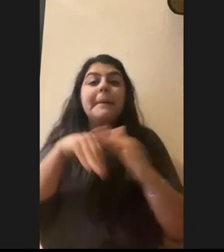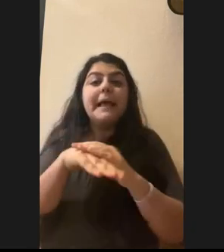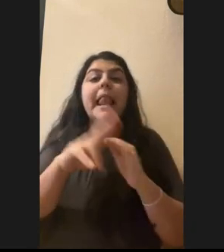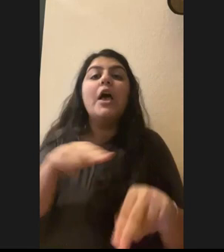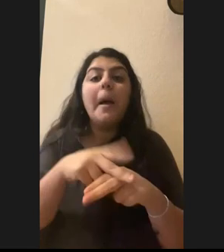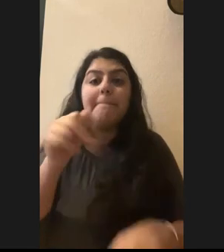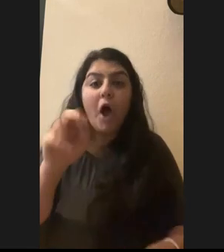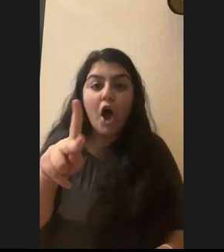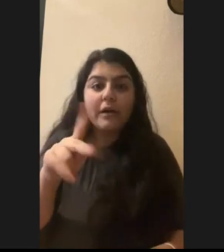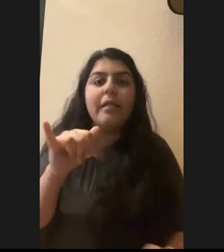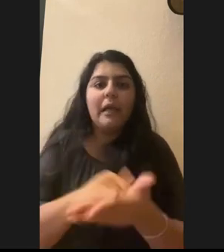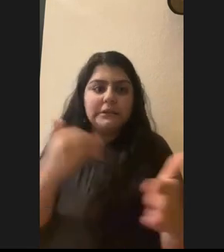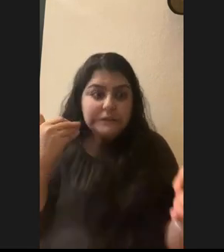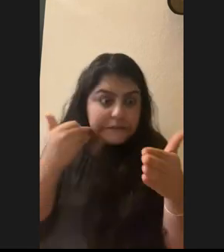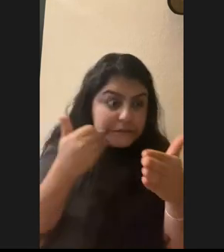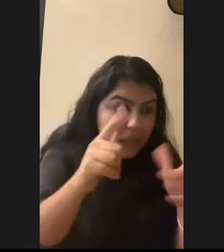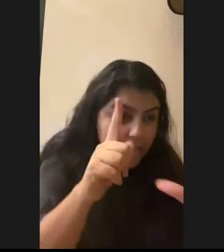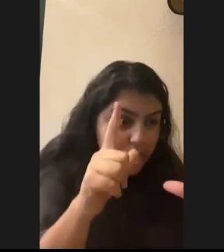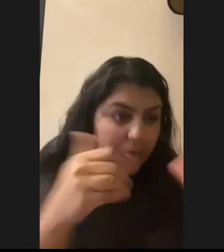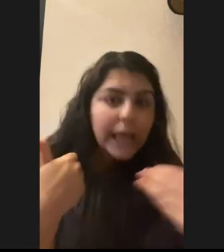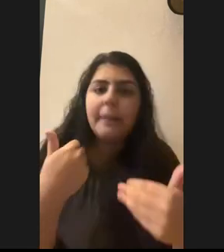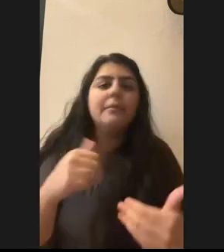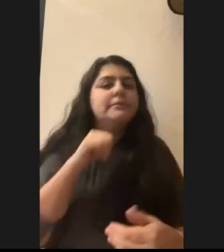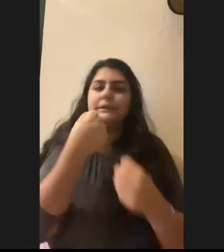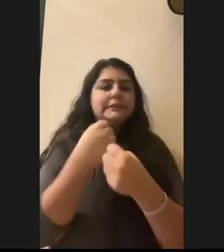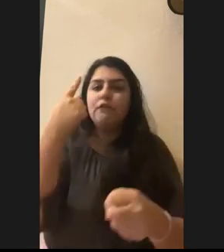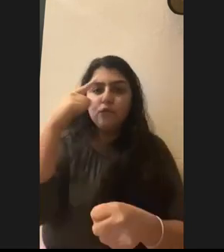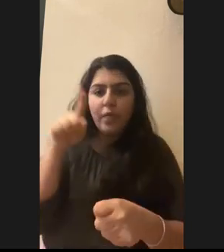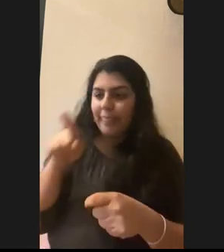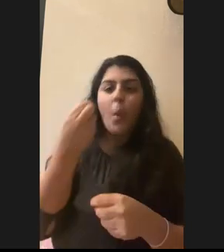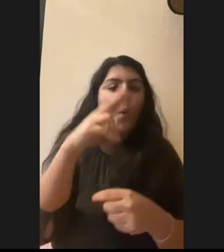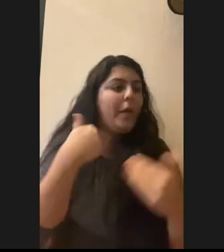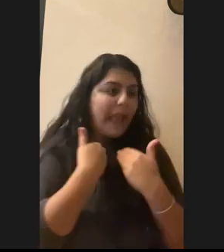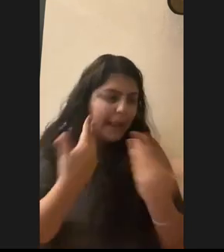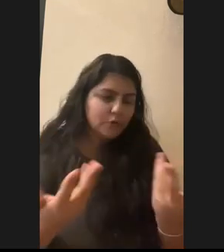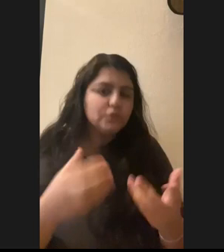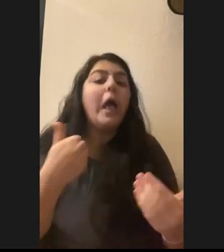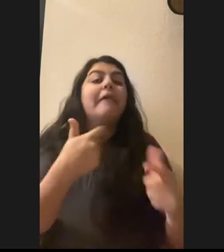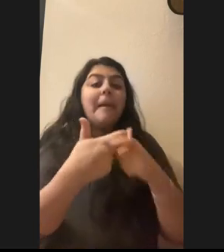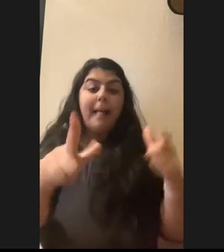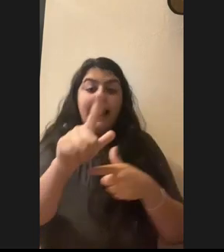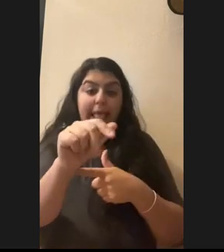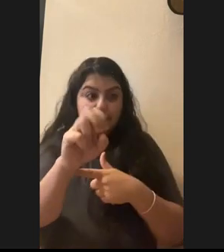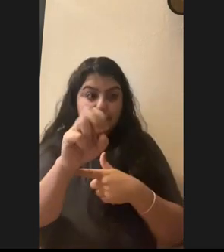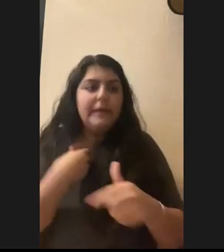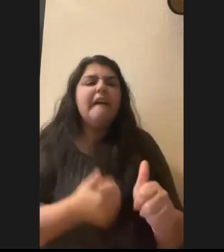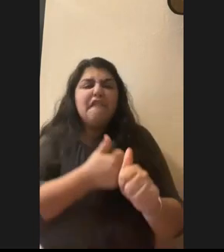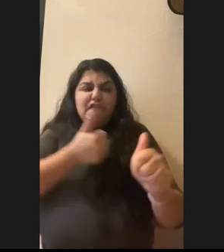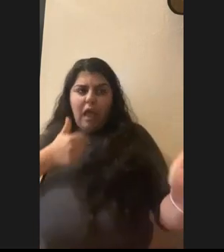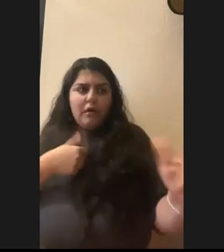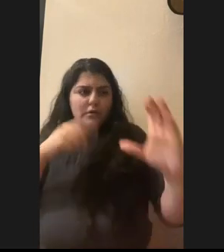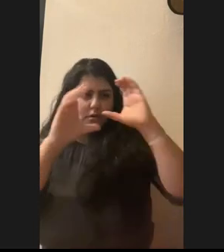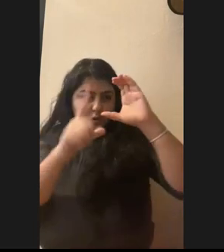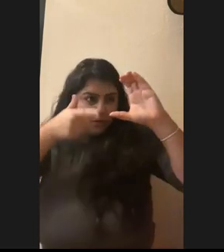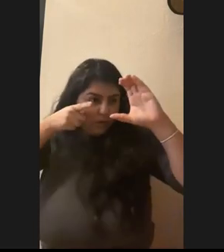too close and that could be very dangerous for them and the animal. So I have a big lens. I zoom in far. Um, I like to